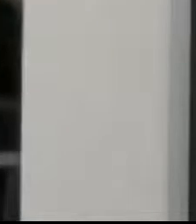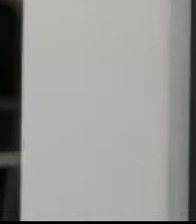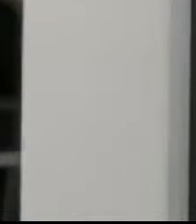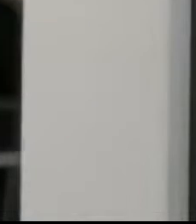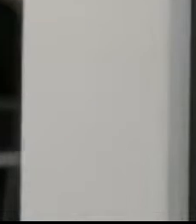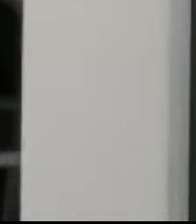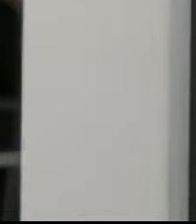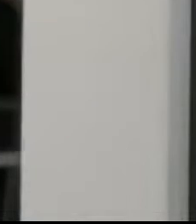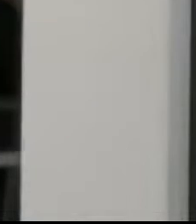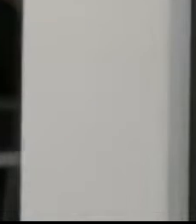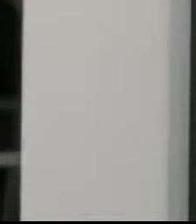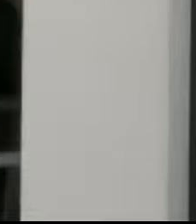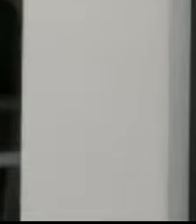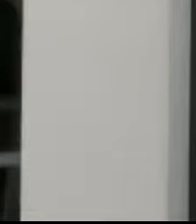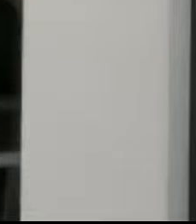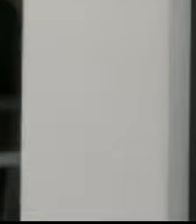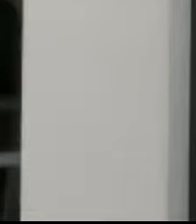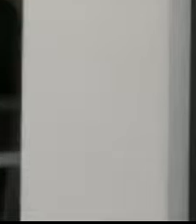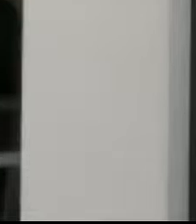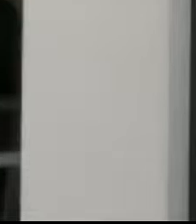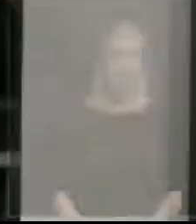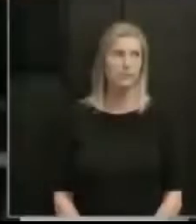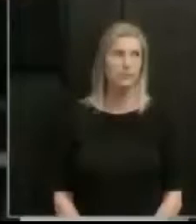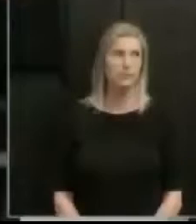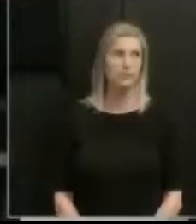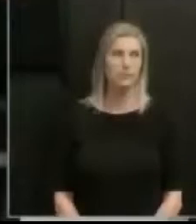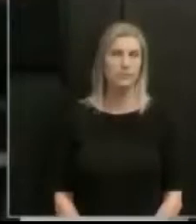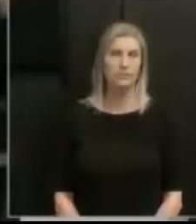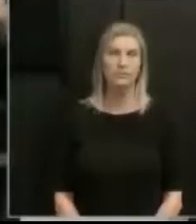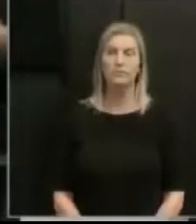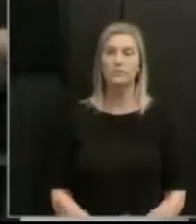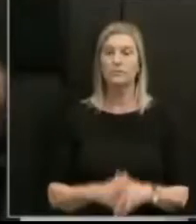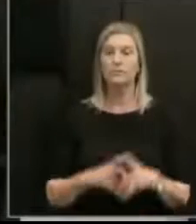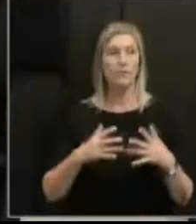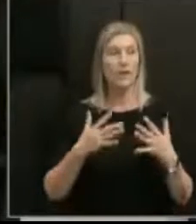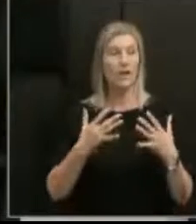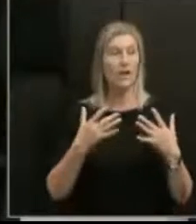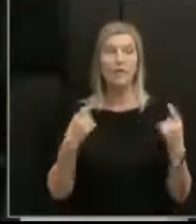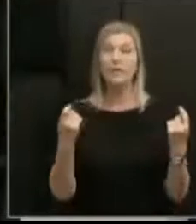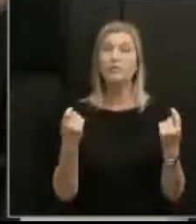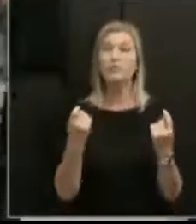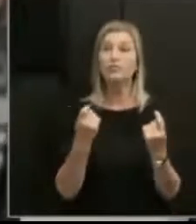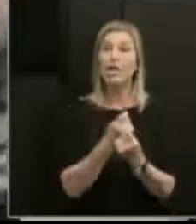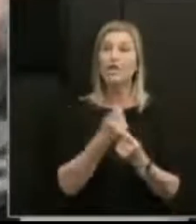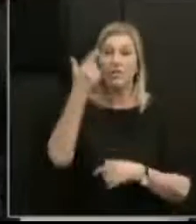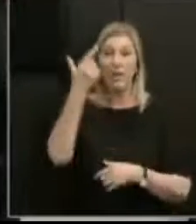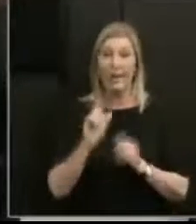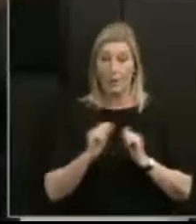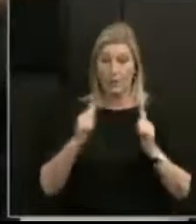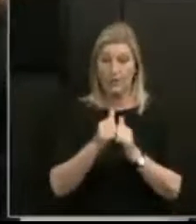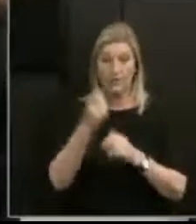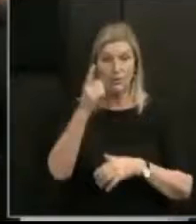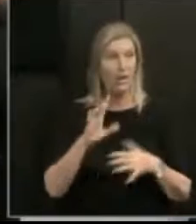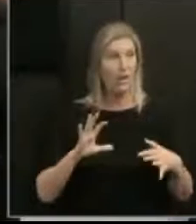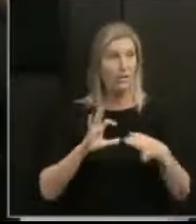Some changes in personnel, Mr. Chair. At the front table today, Ms. Beaton and I are joined by Ruth Thomas, who will lead